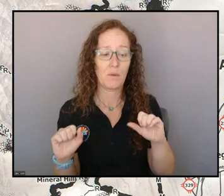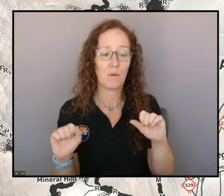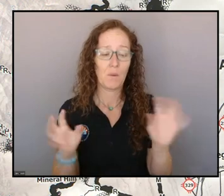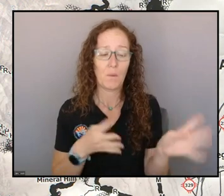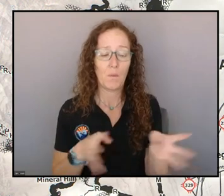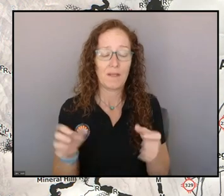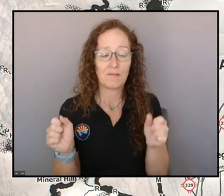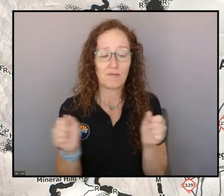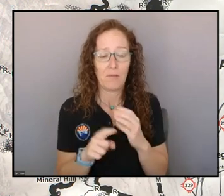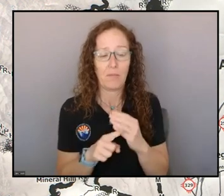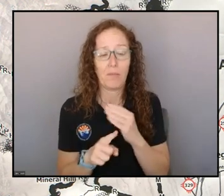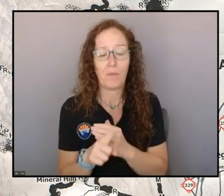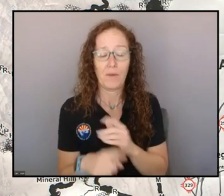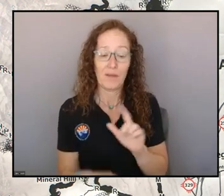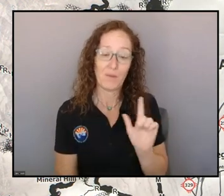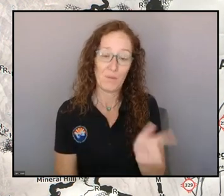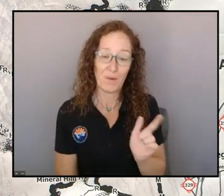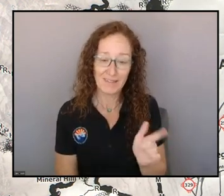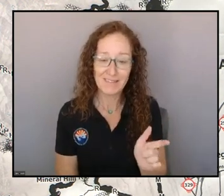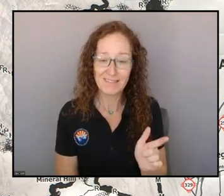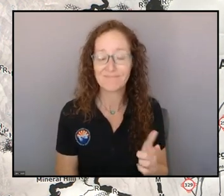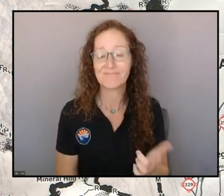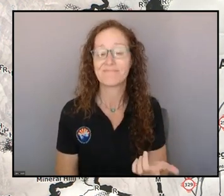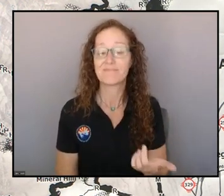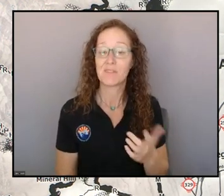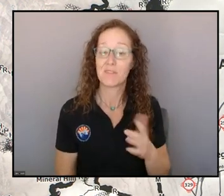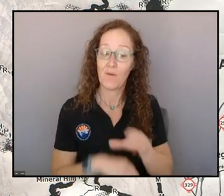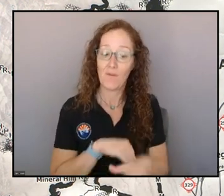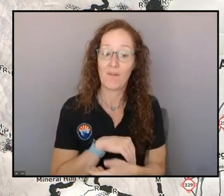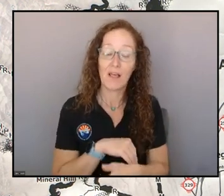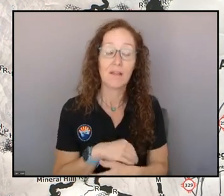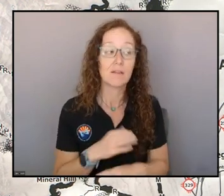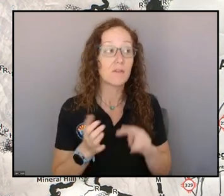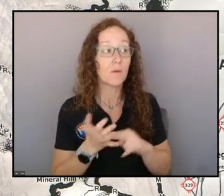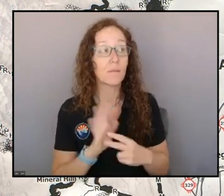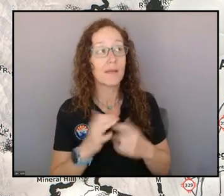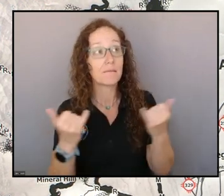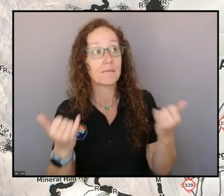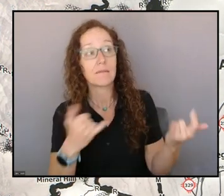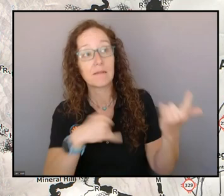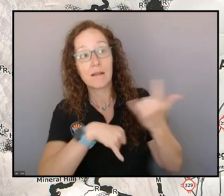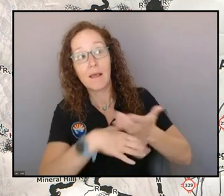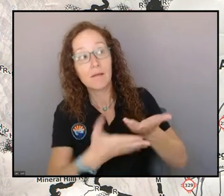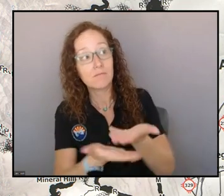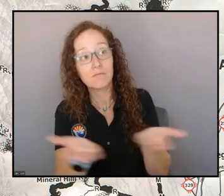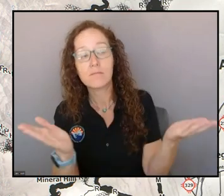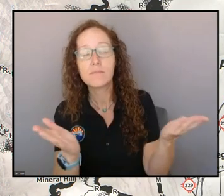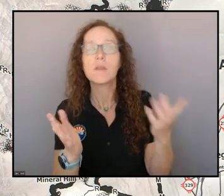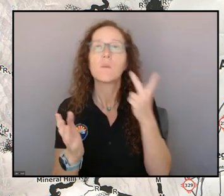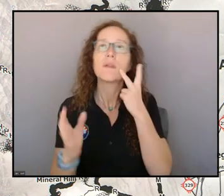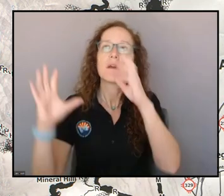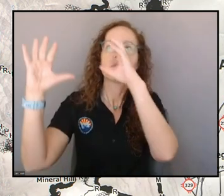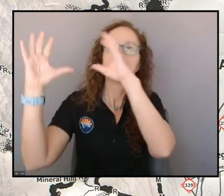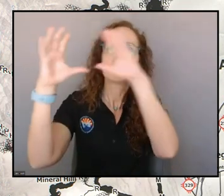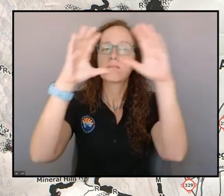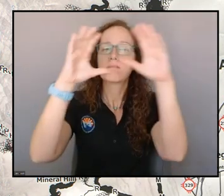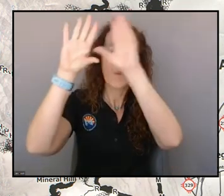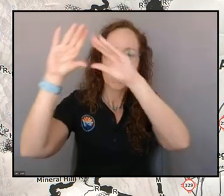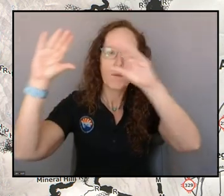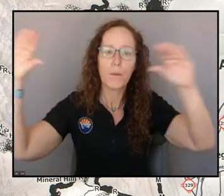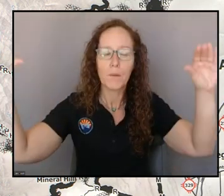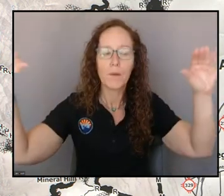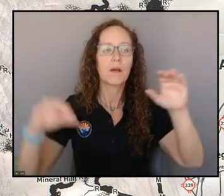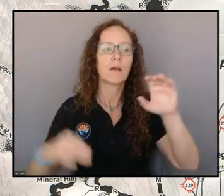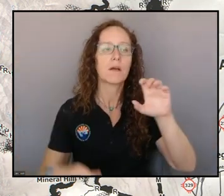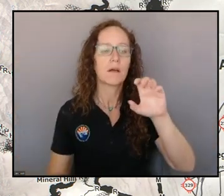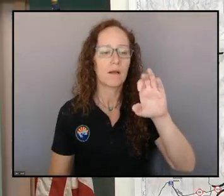So, what does this mean for today? So, right now it's pretty cloudy out there. Got a nice, good Stratus deck. An indicator that it's